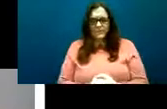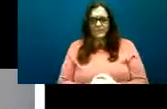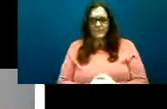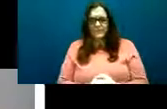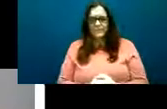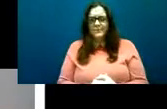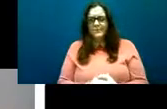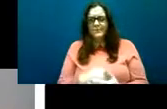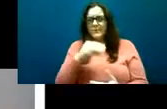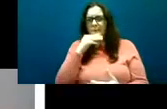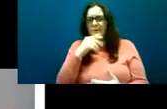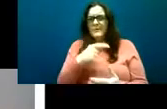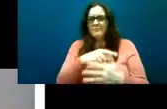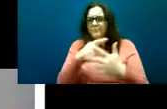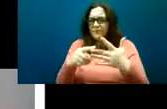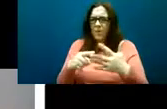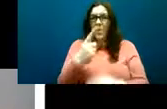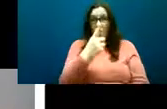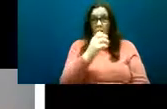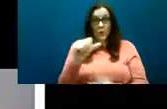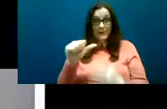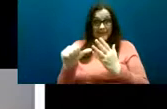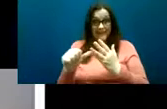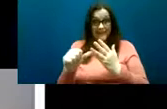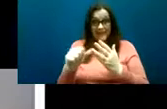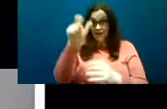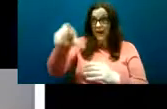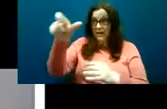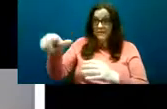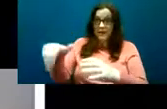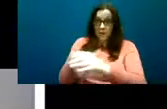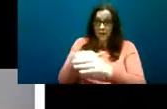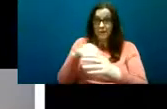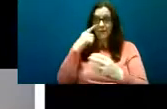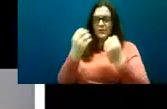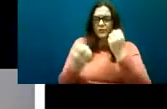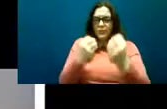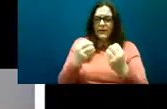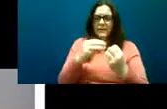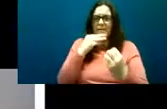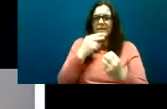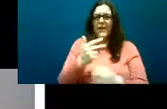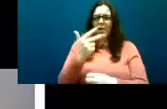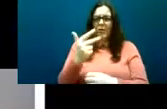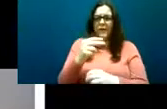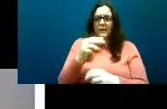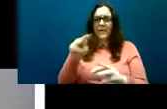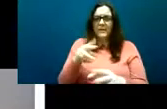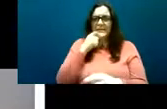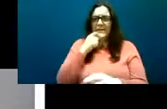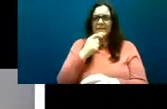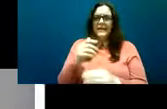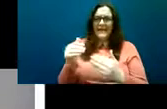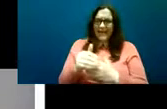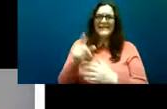clients included in the screening three people screened present for autistic traits which gave a prevalence